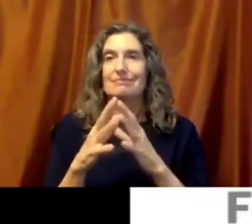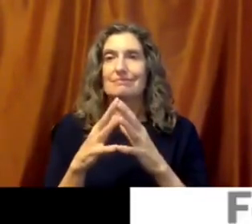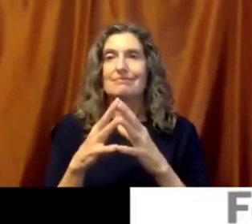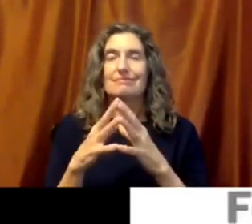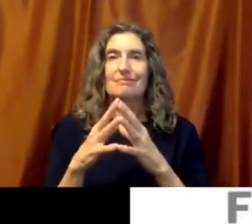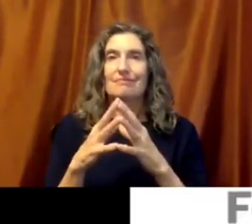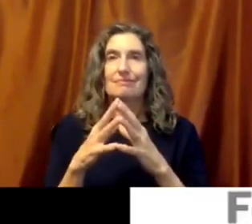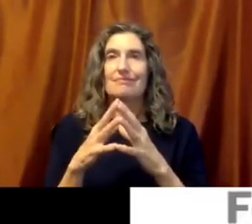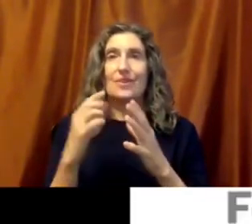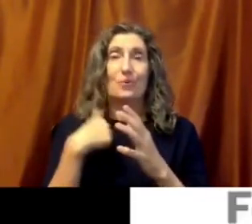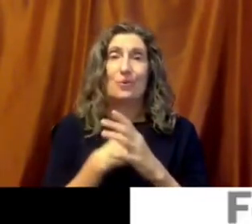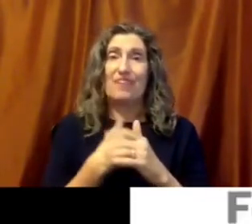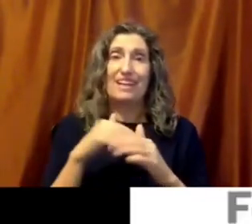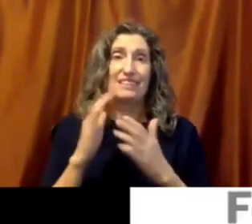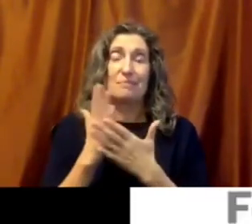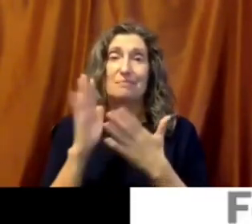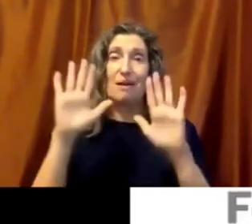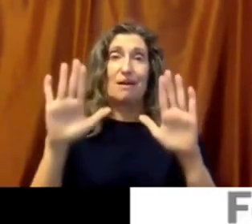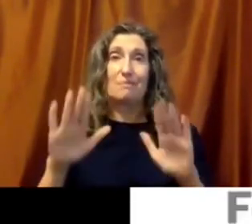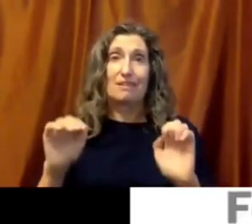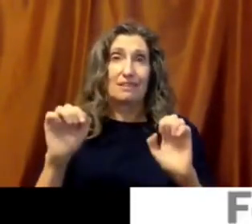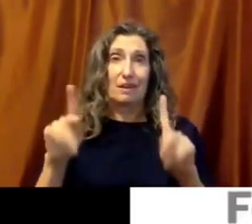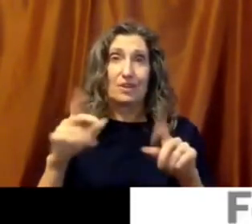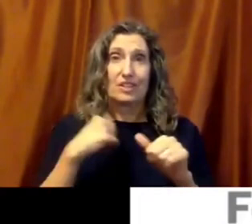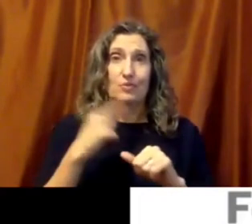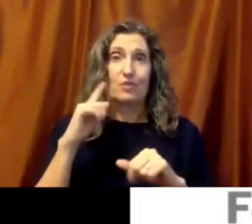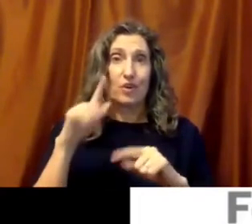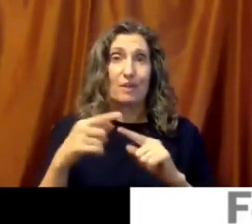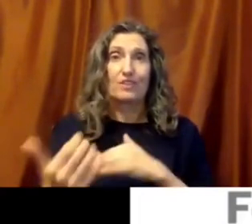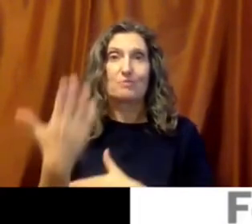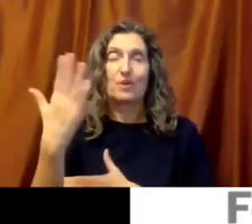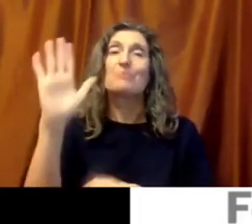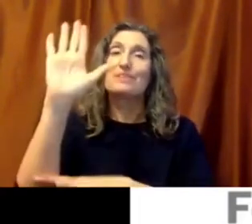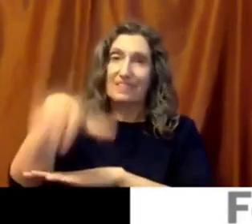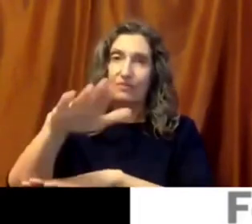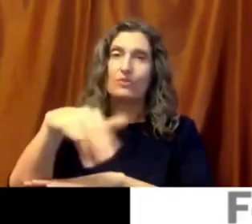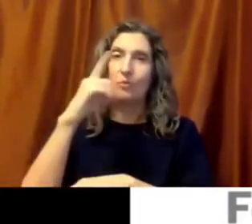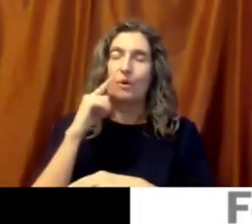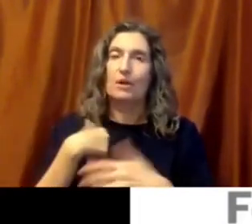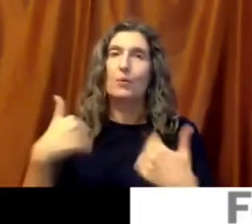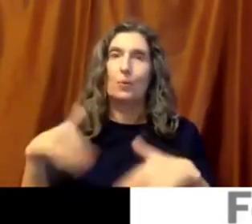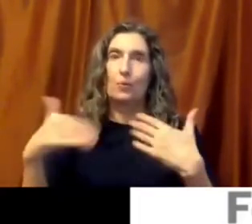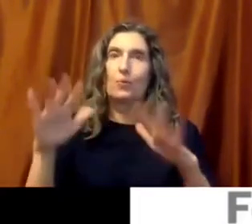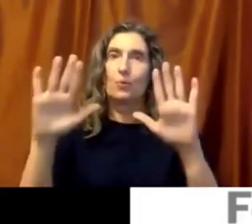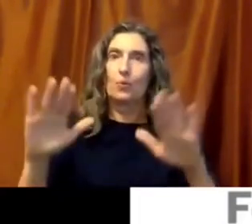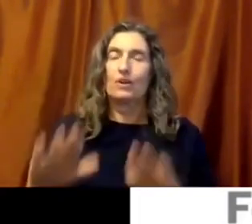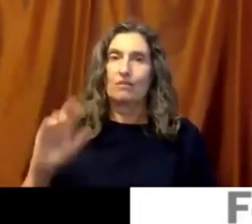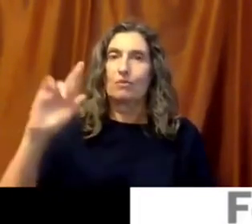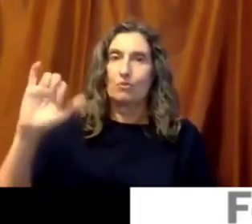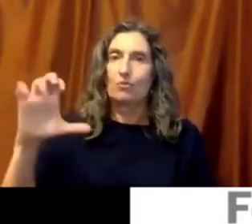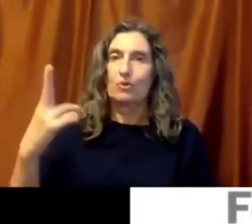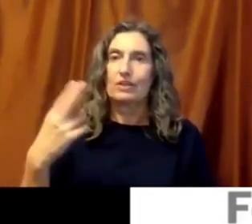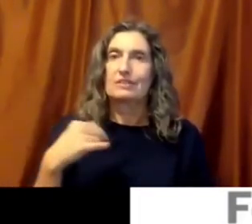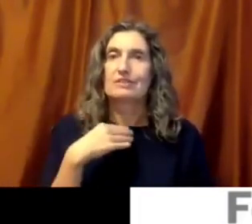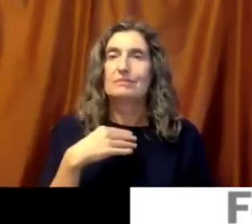set of opportunities that we've heard about this morning. But this afternoon, will be equally rich and incredible in terms of